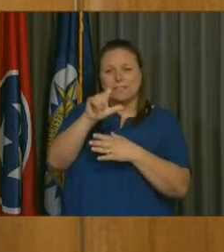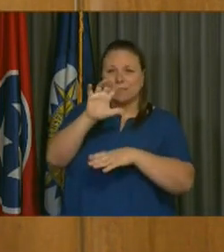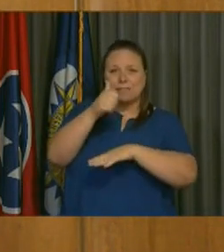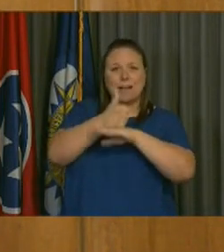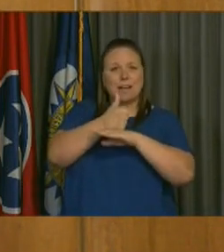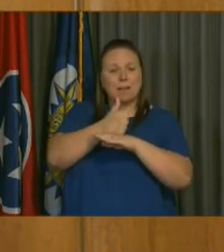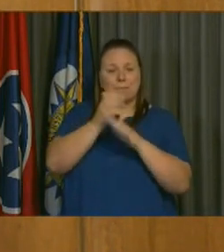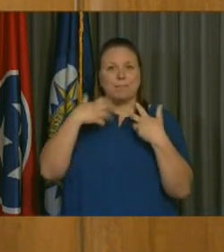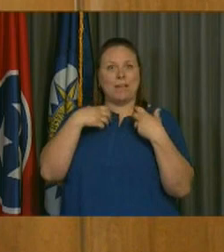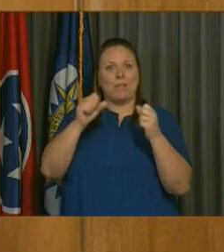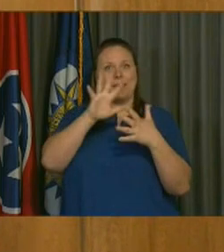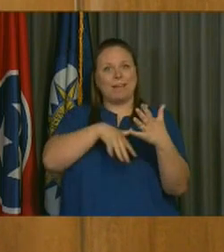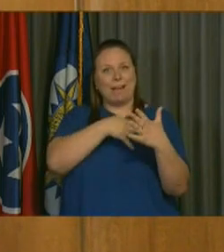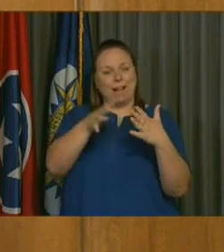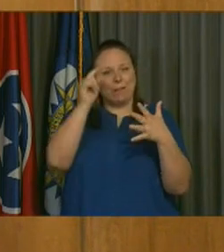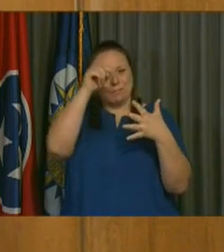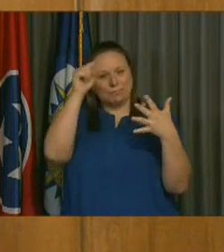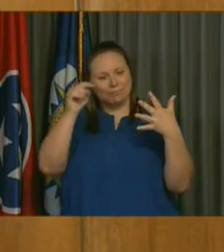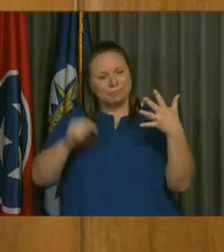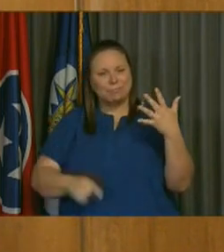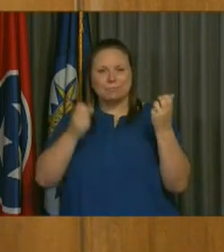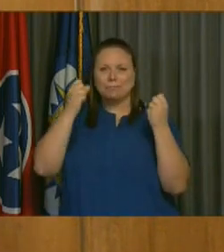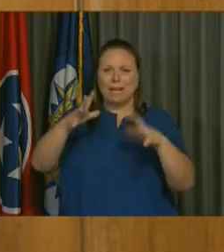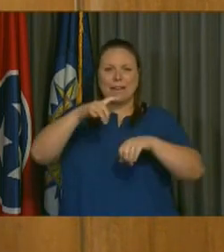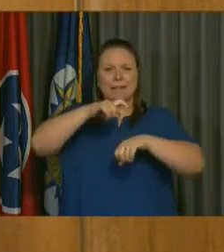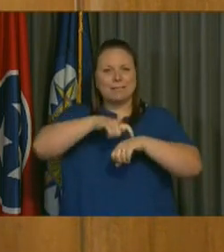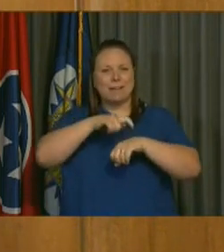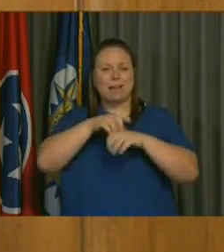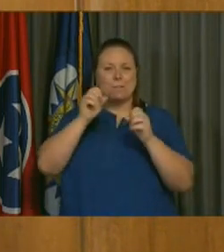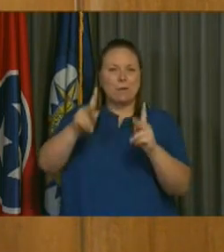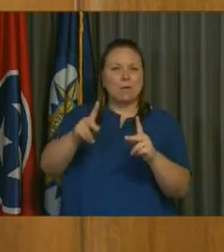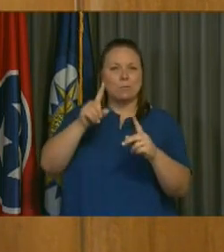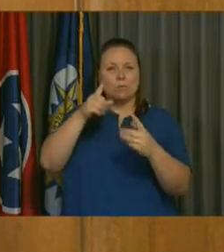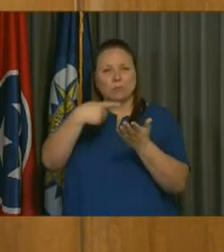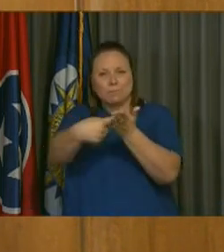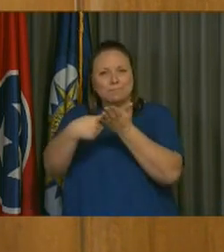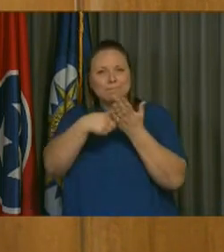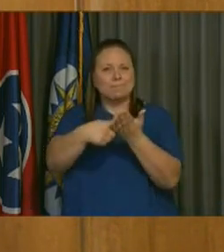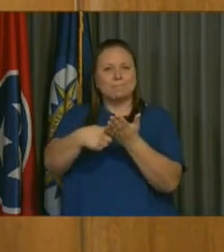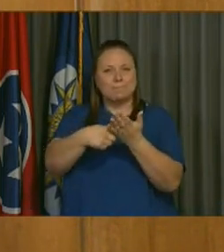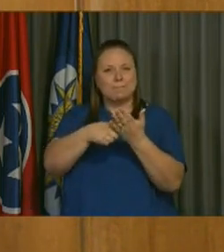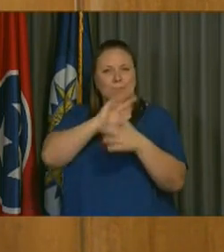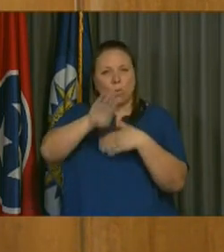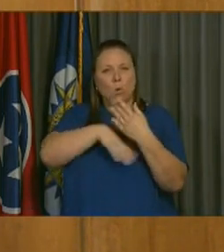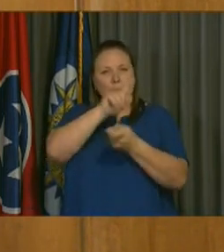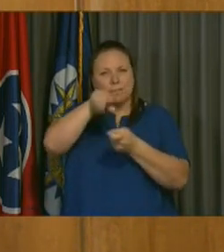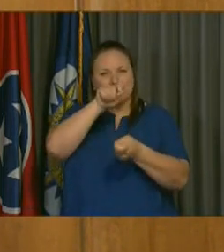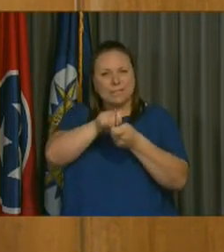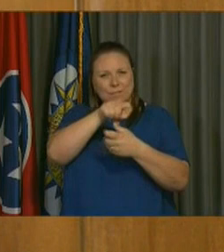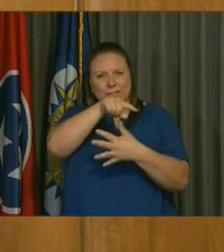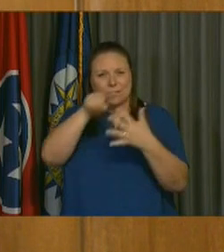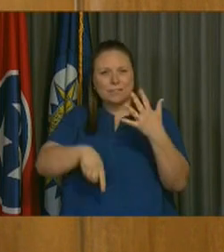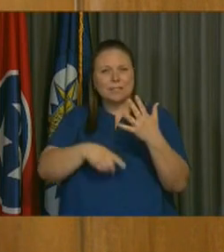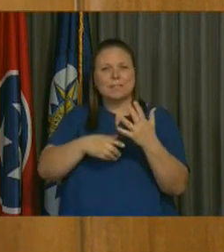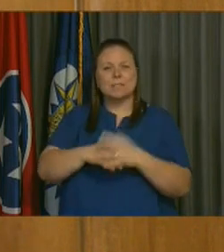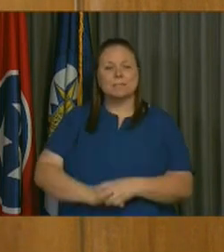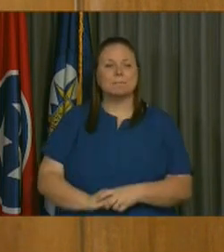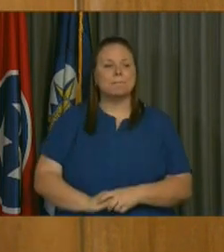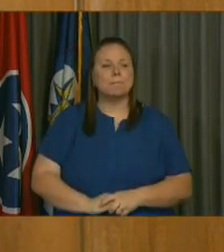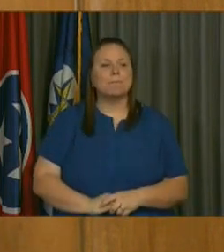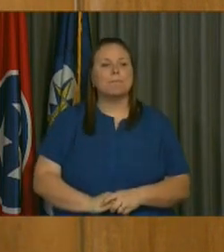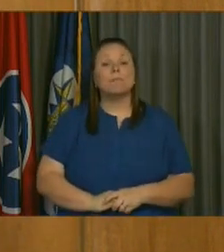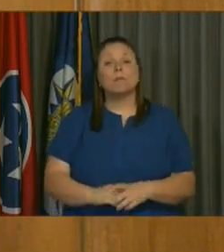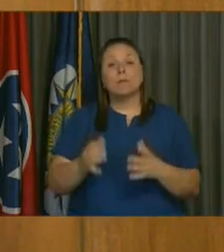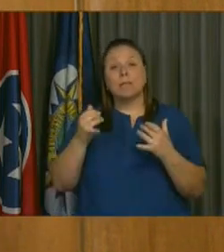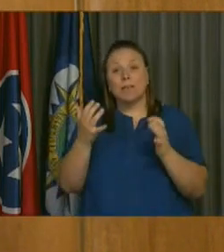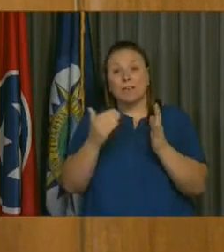healthy calendar there. So there be lots of time in the weeks ahead to work through the many details that Mayor Cooper has talked about. So